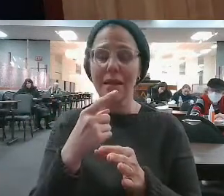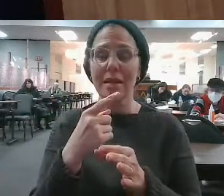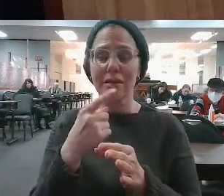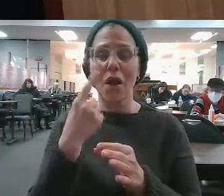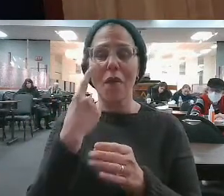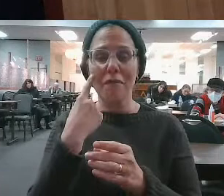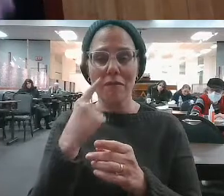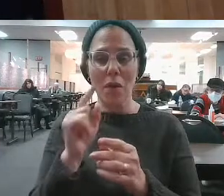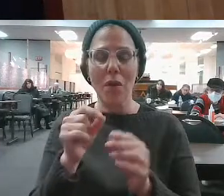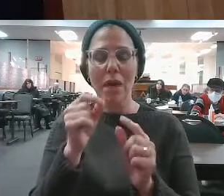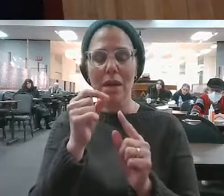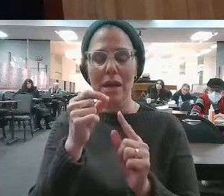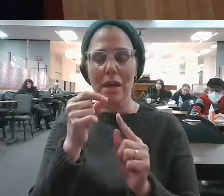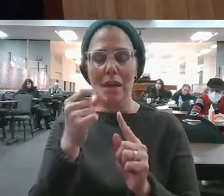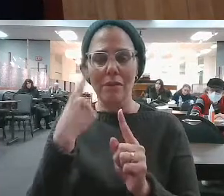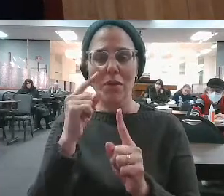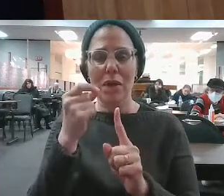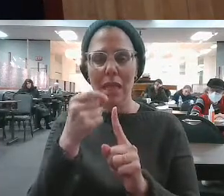And again,